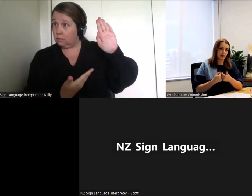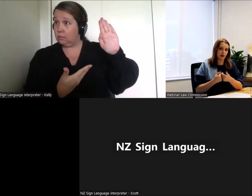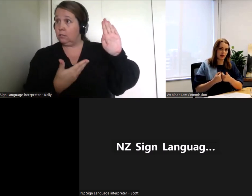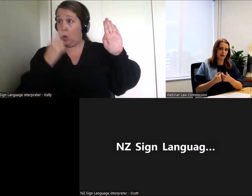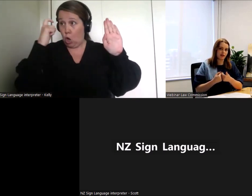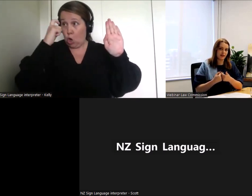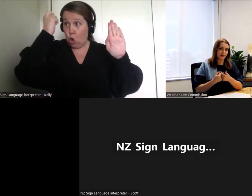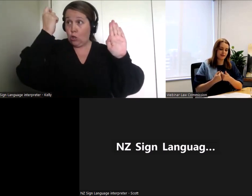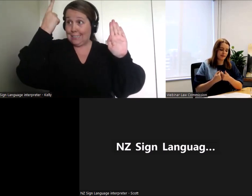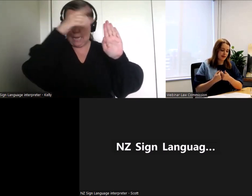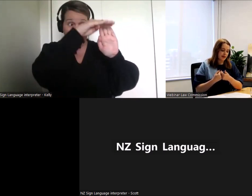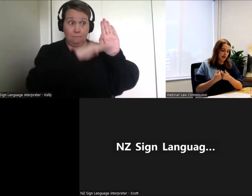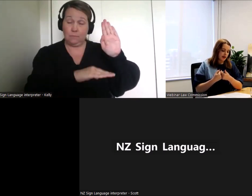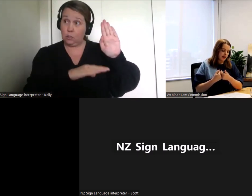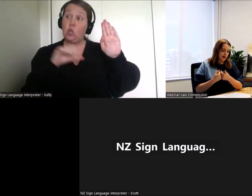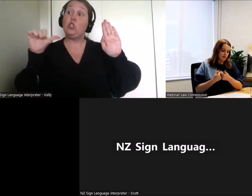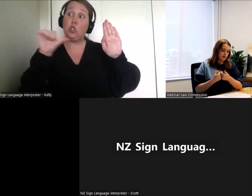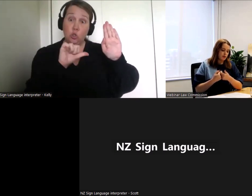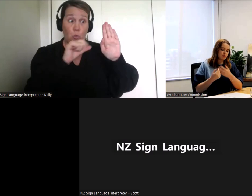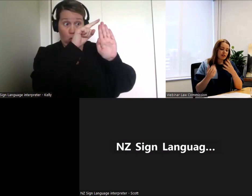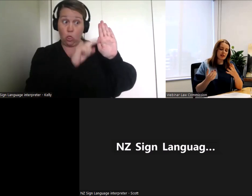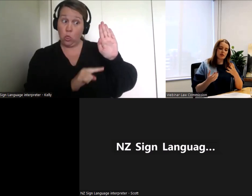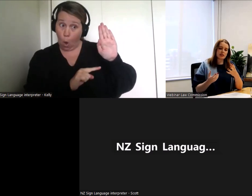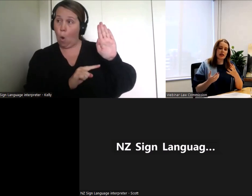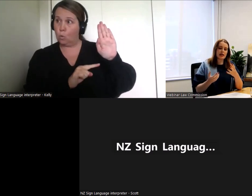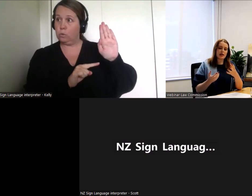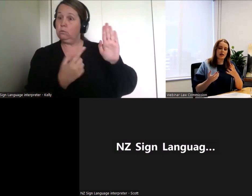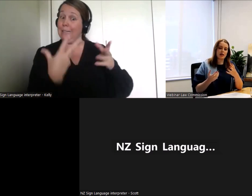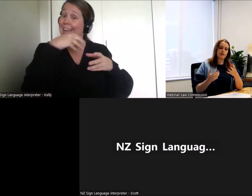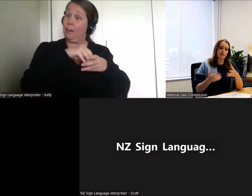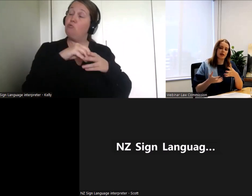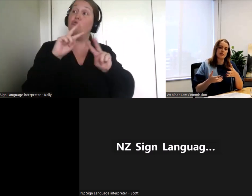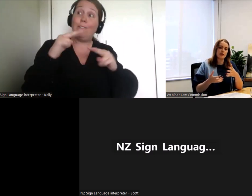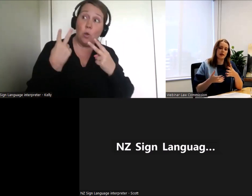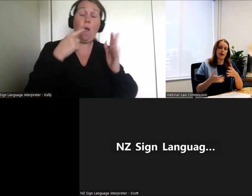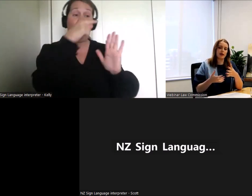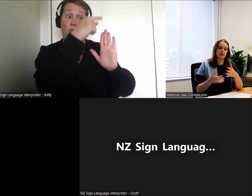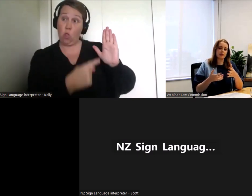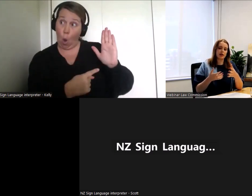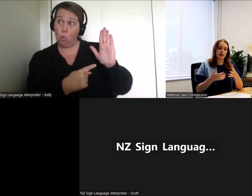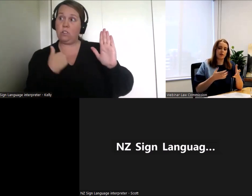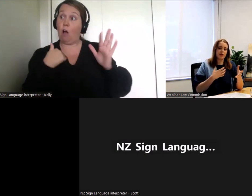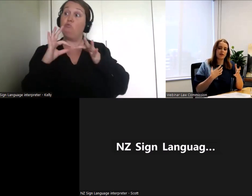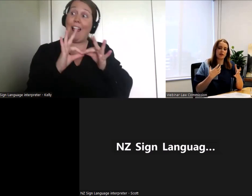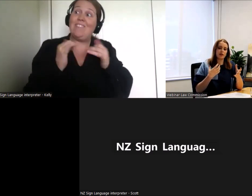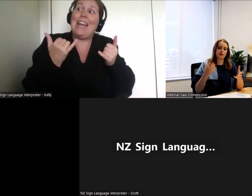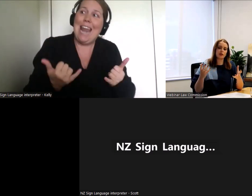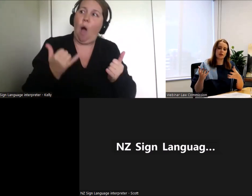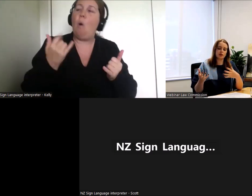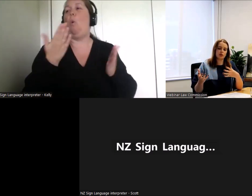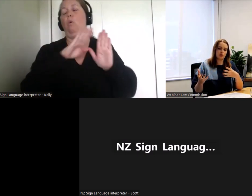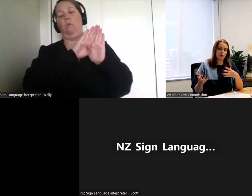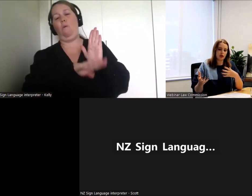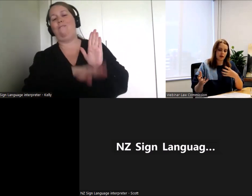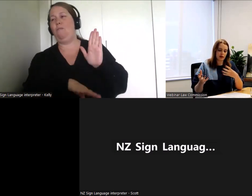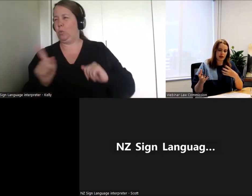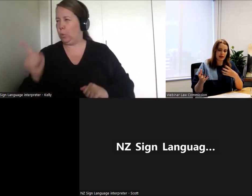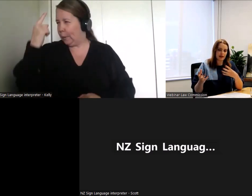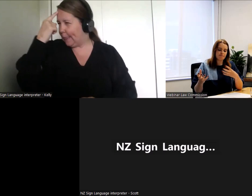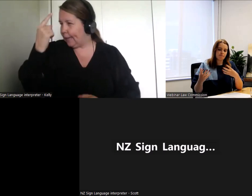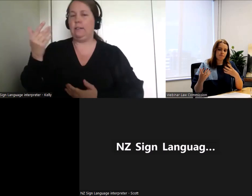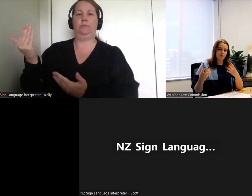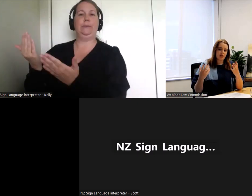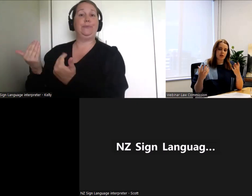be considering in our review. We really want to hear from people about whether the law